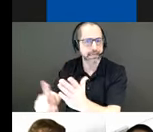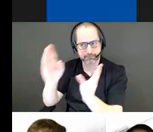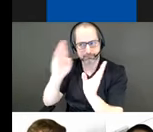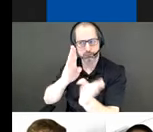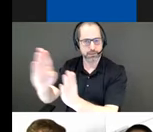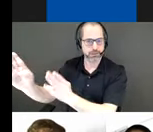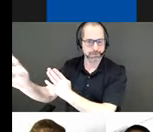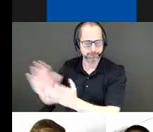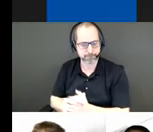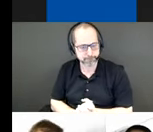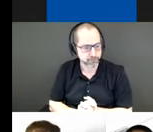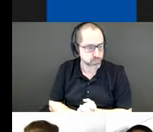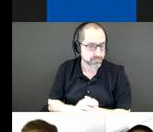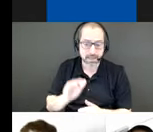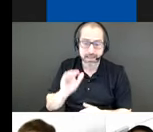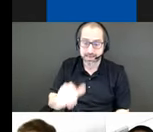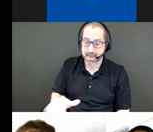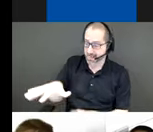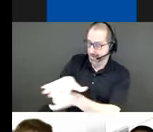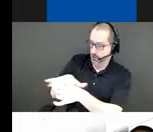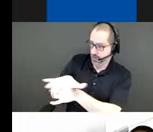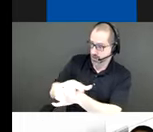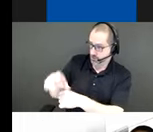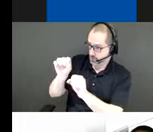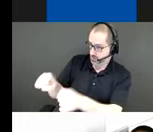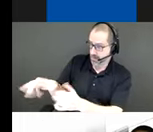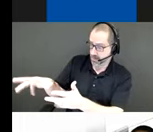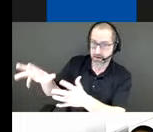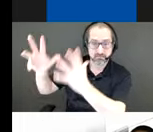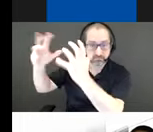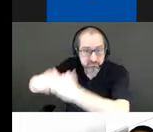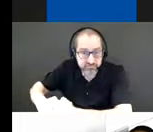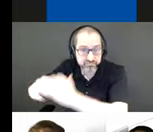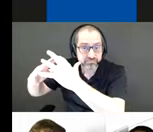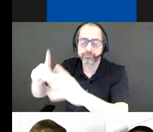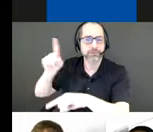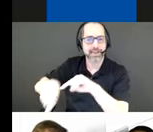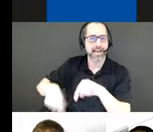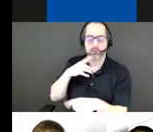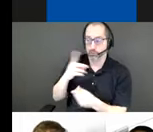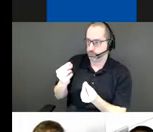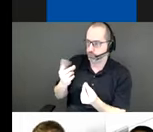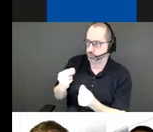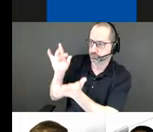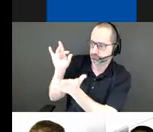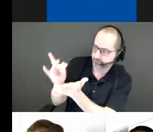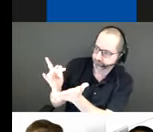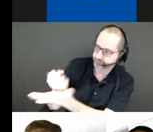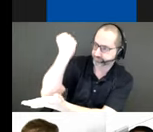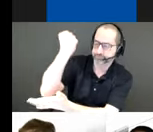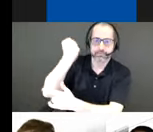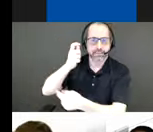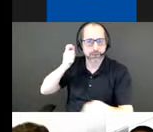The character of the gardener can't be fought against, but it can be harnessed, curated and orchestrated into experiences that